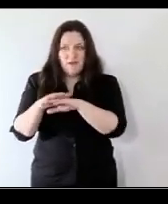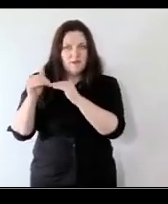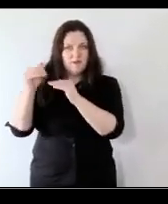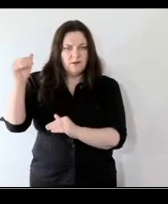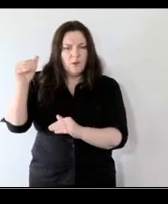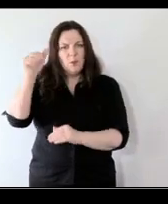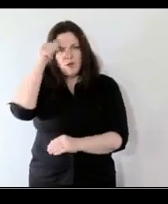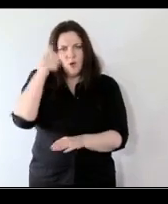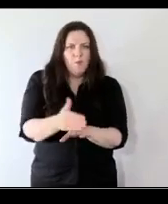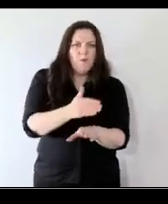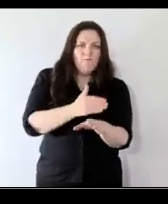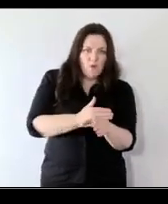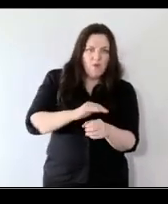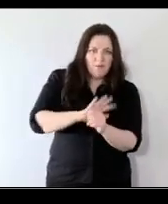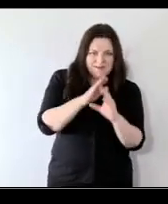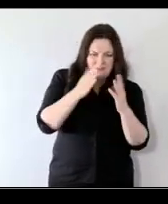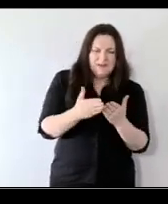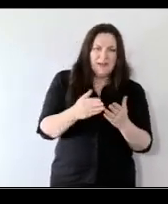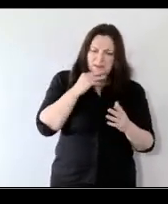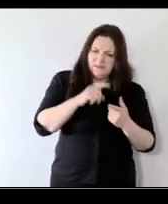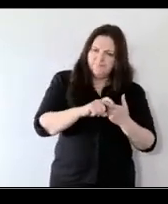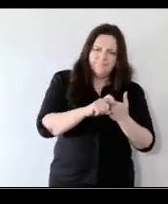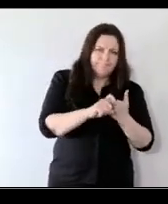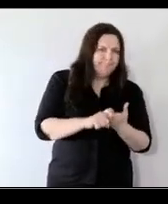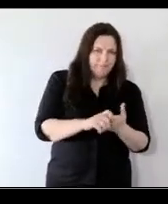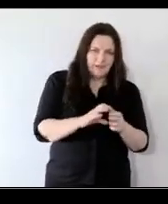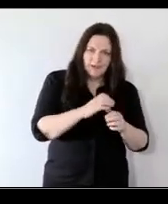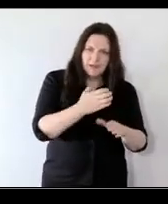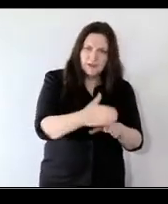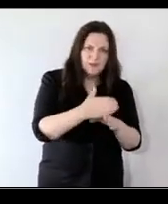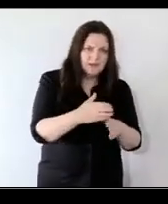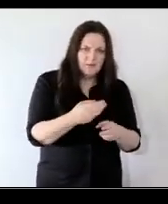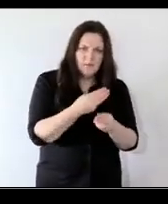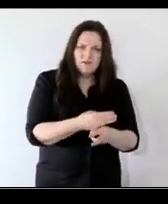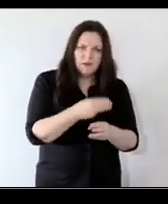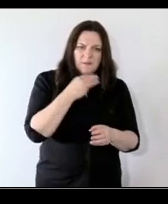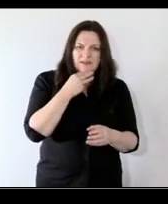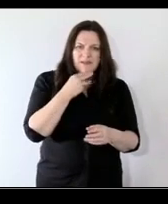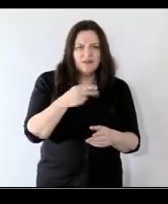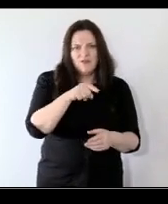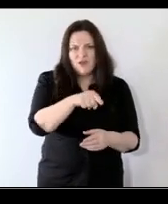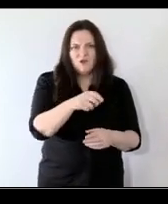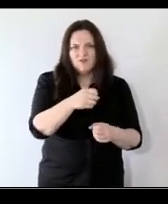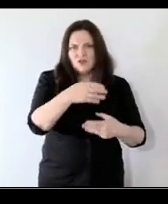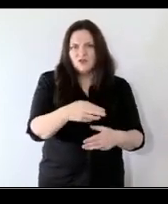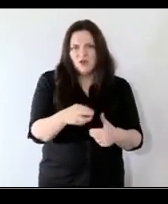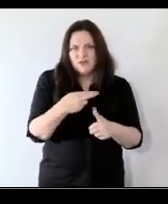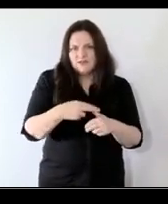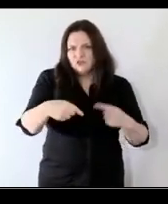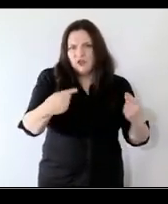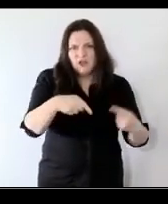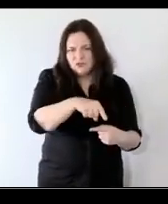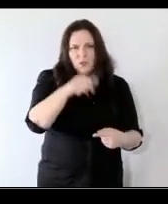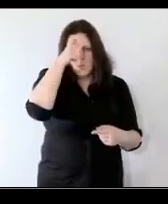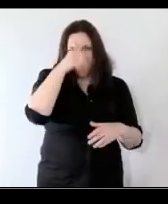-pandemic that children living in consistent or relative poverty their outcomes are already were quite challenged we know that poverty